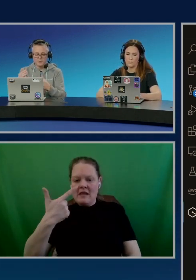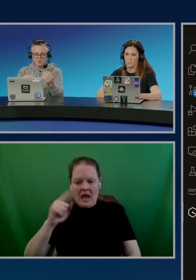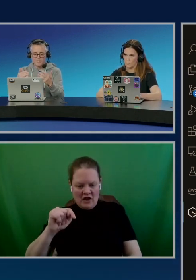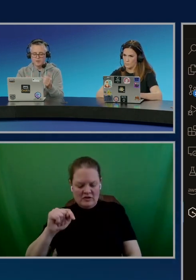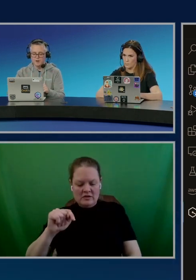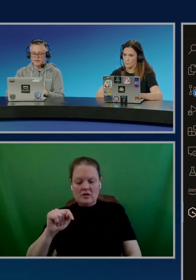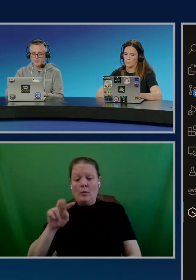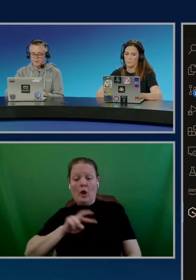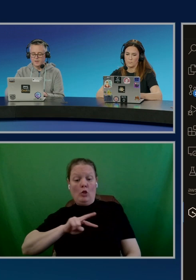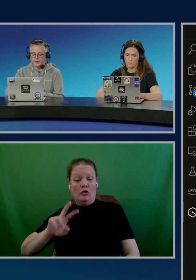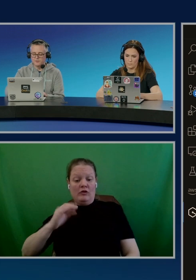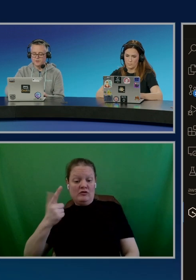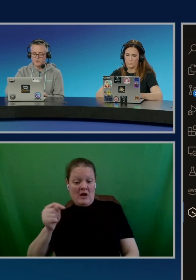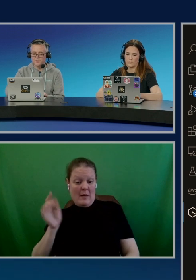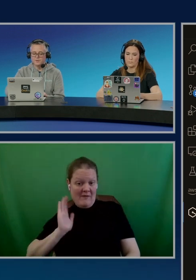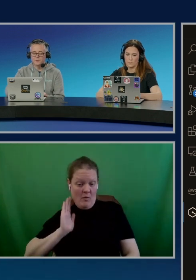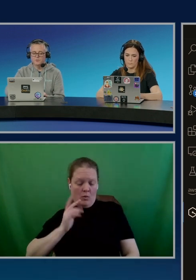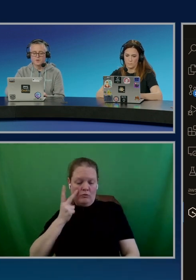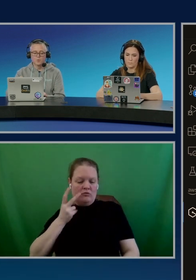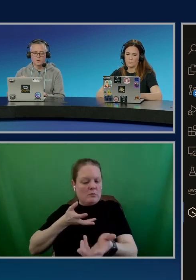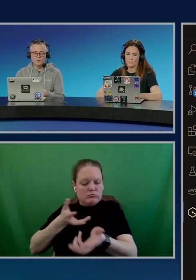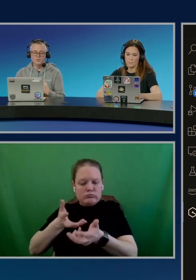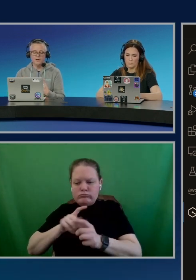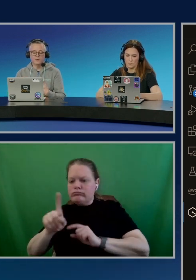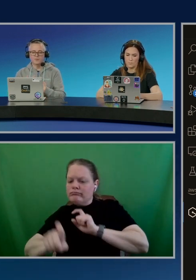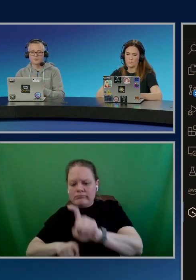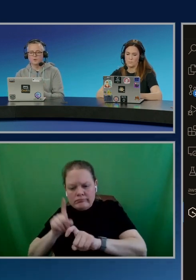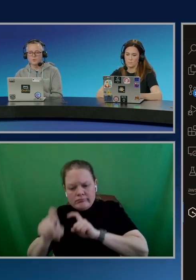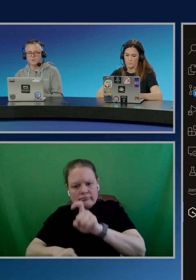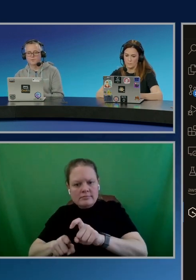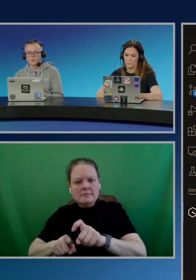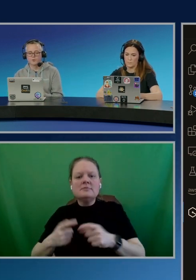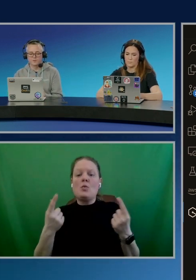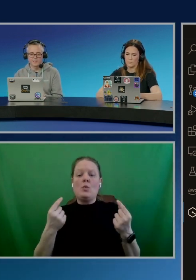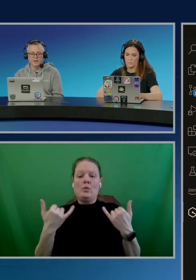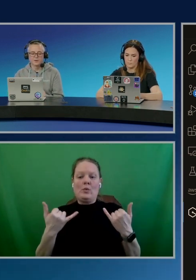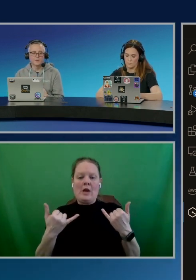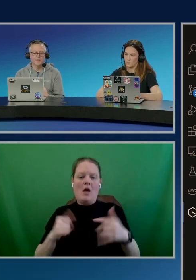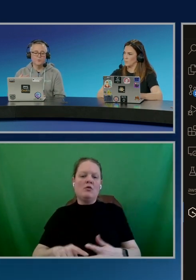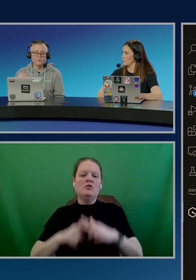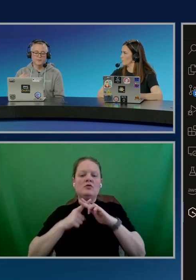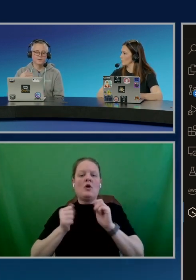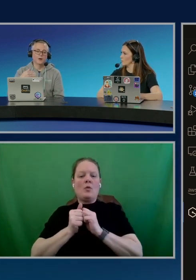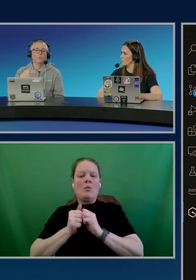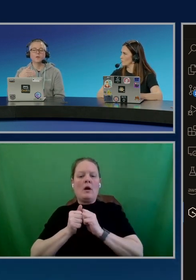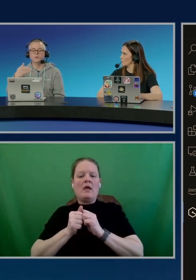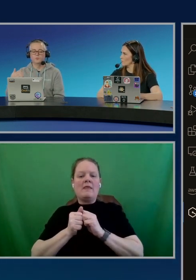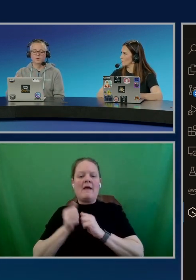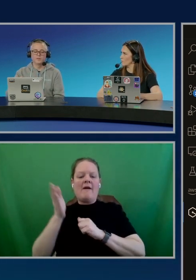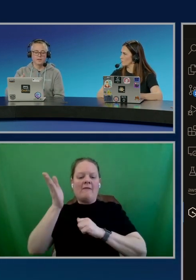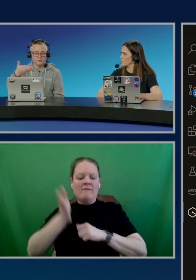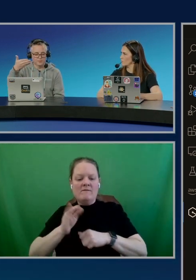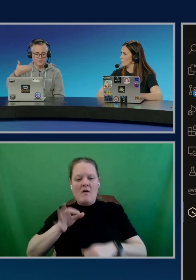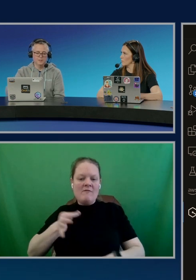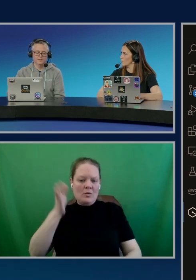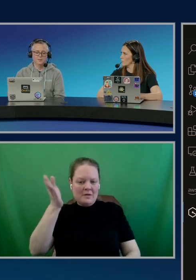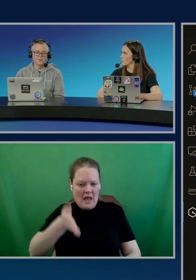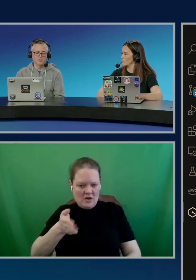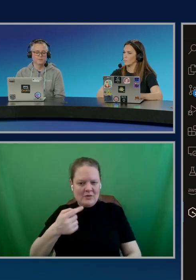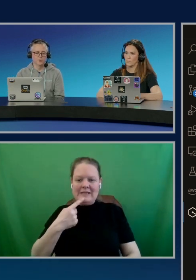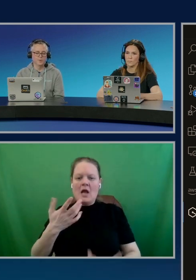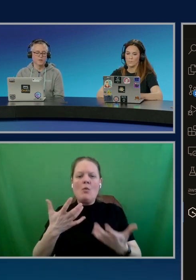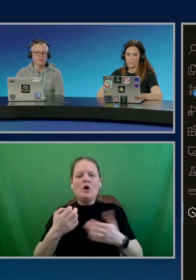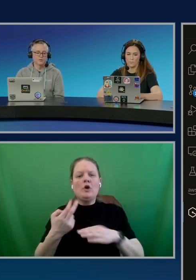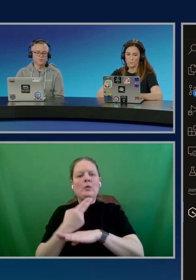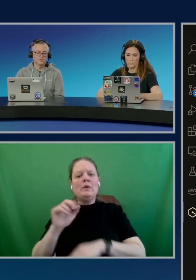and you saw me interacting with it and asking questions. What I'm going to do now is start with a forward slash, and that will tell it that I want to use one of the agents. And it lists